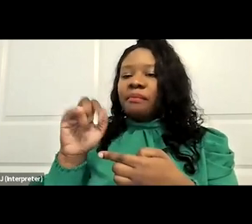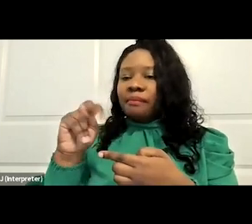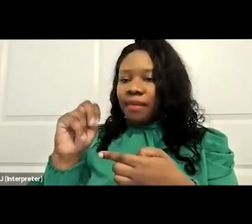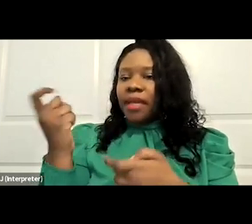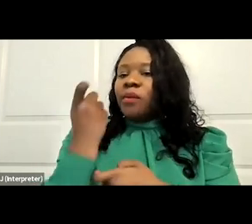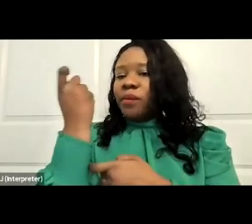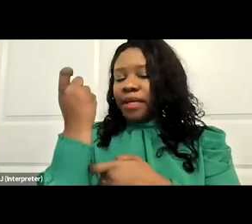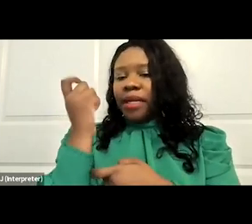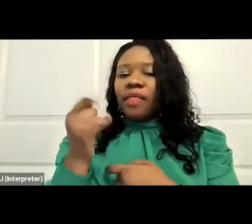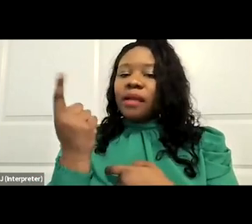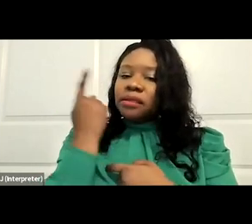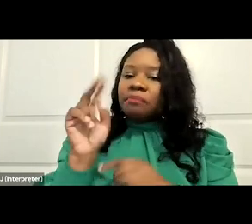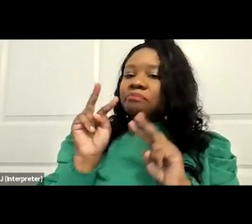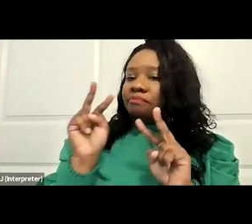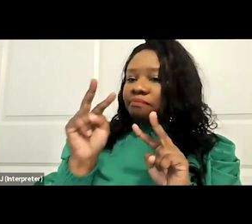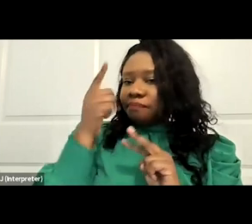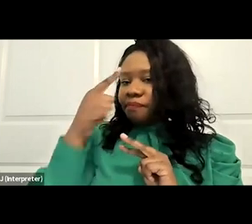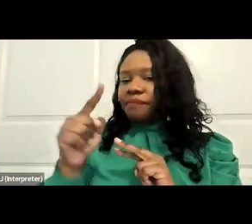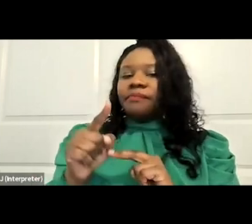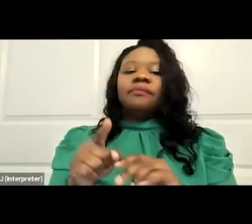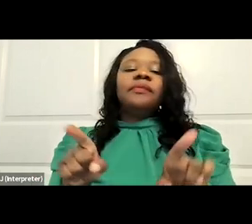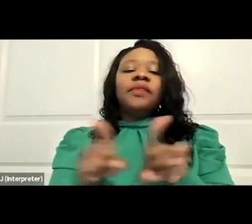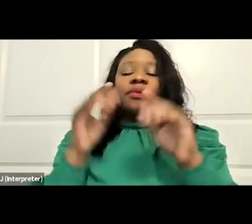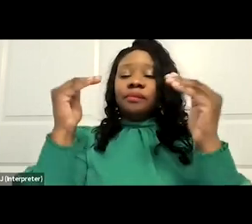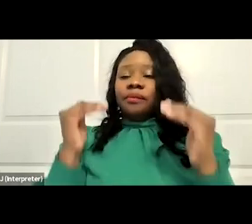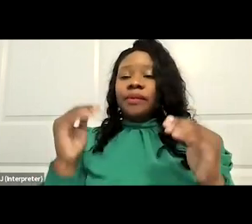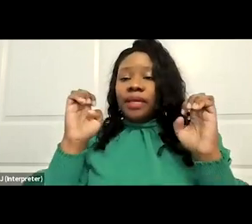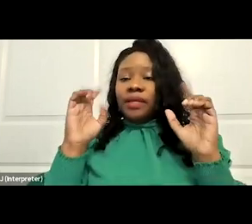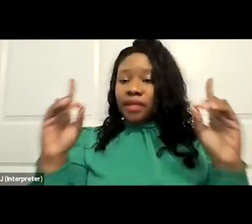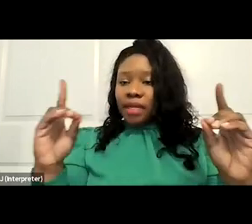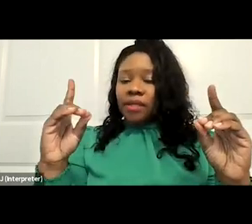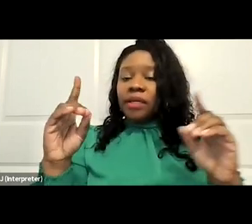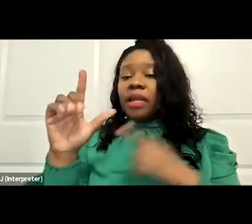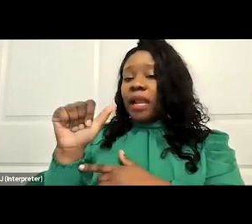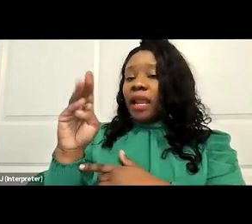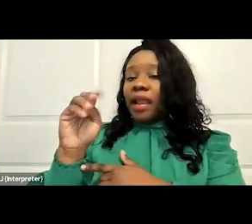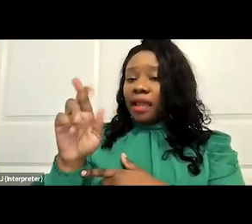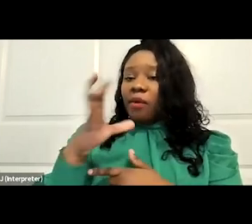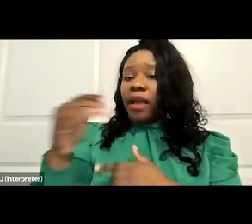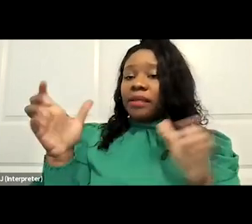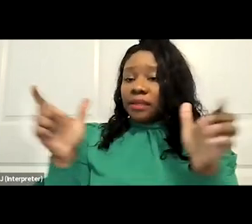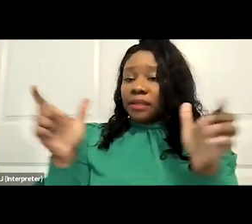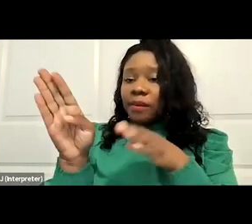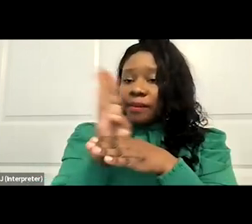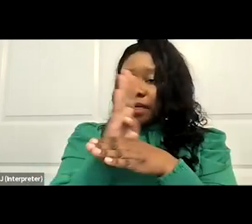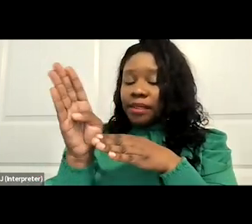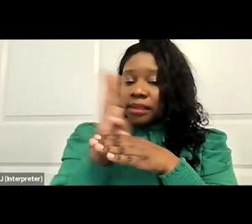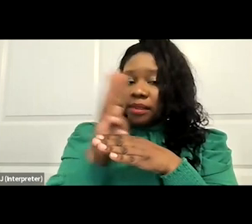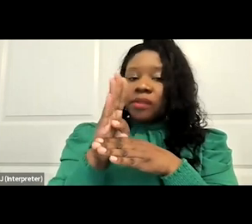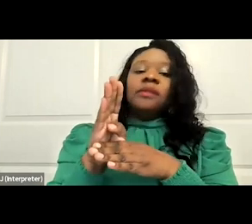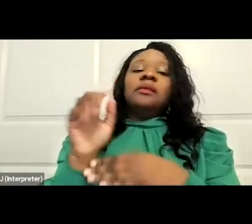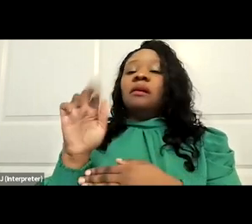a lookout for. And then education and labor and small business. Certainly arts education,